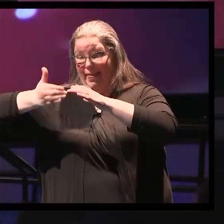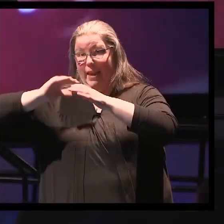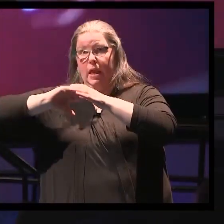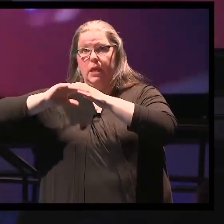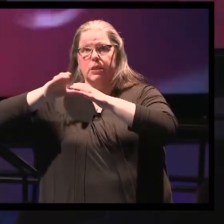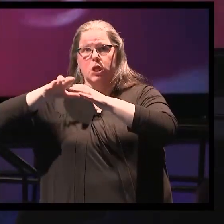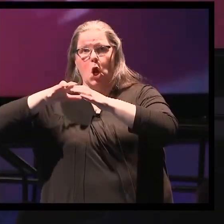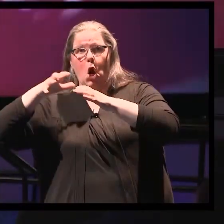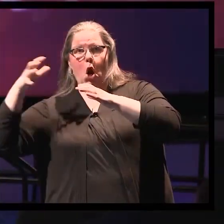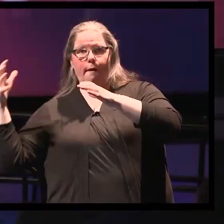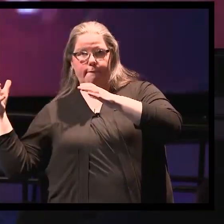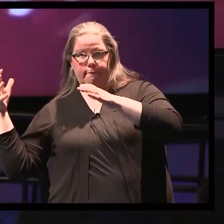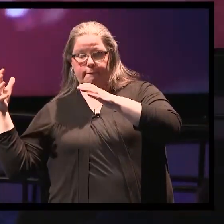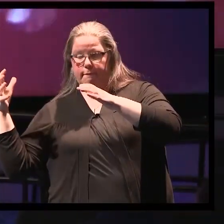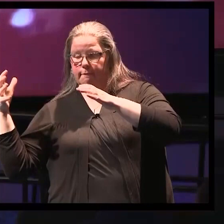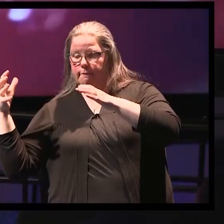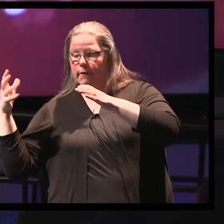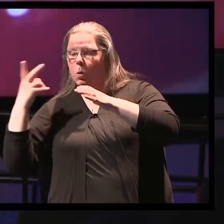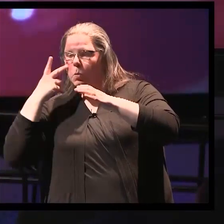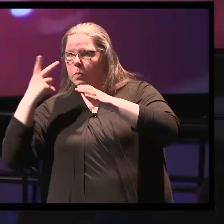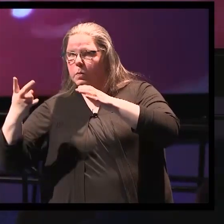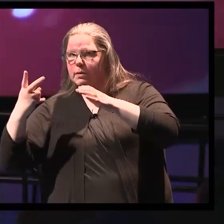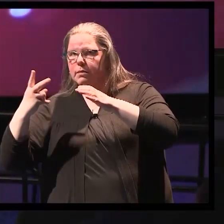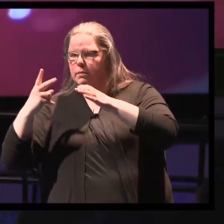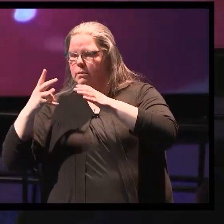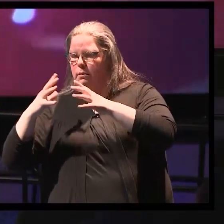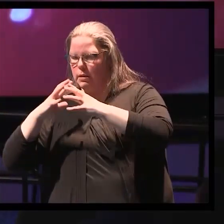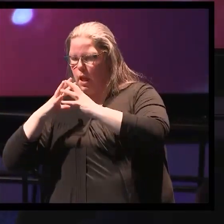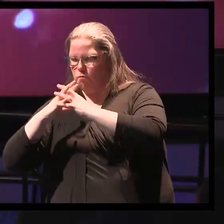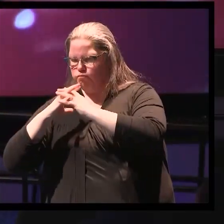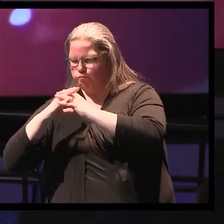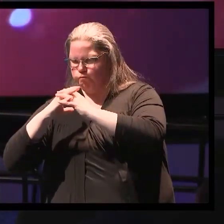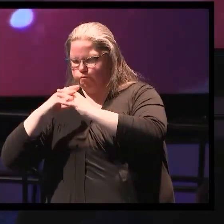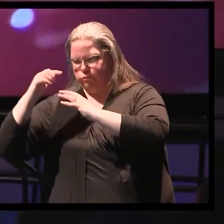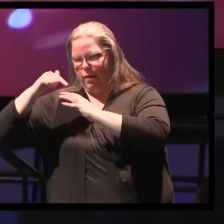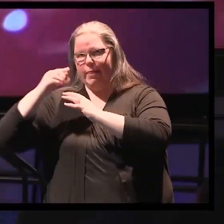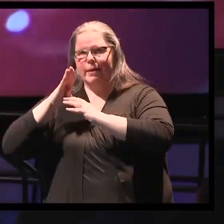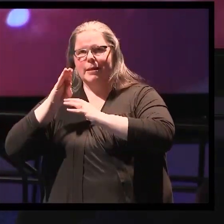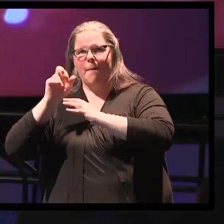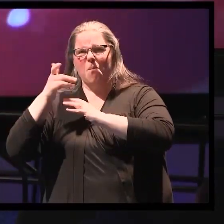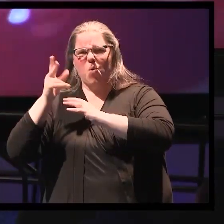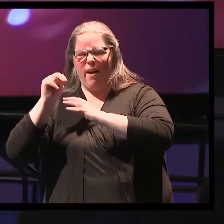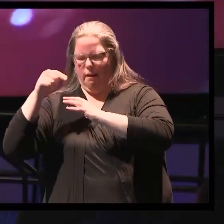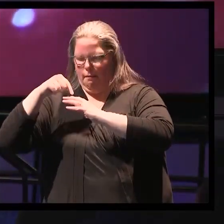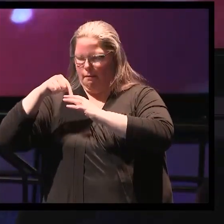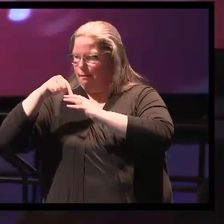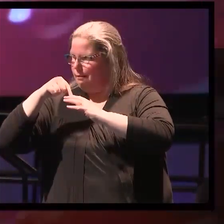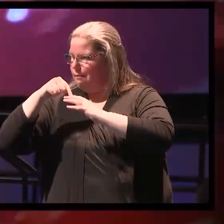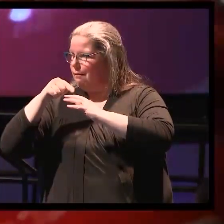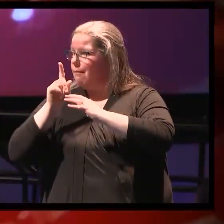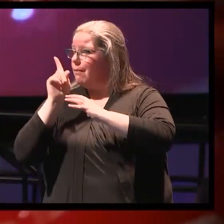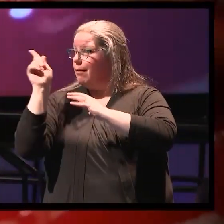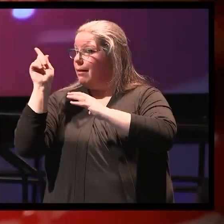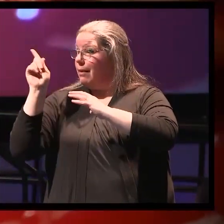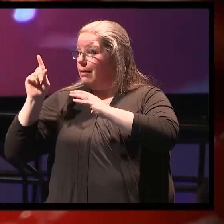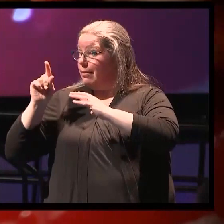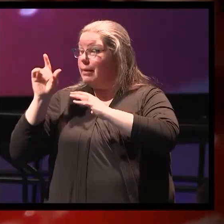here that shows her brain under the microscope. We create a small window in the brain to reach the tumor.